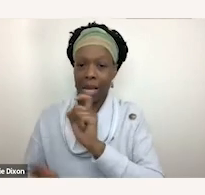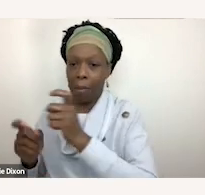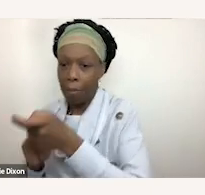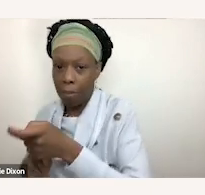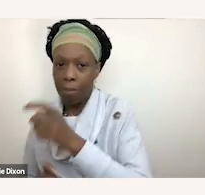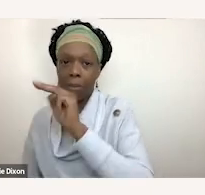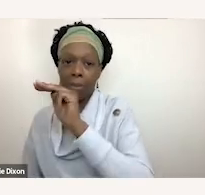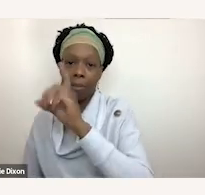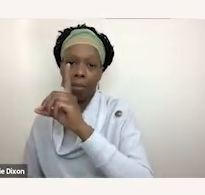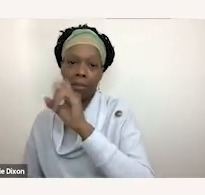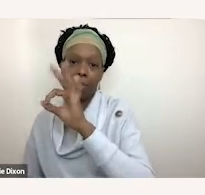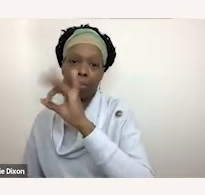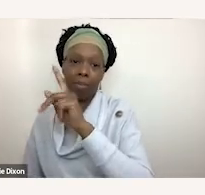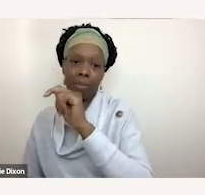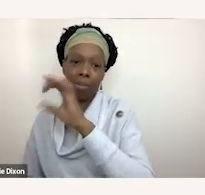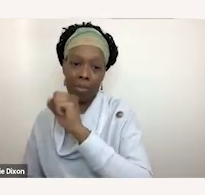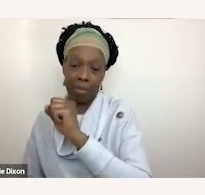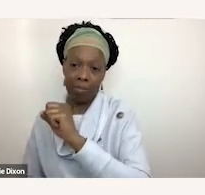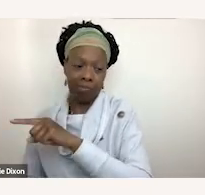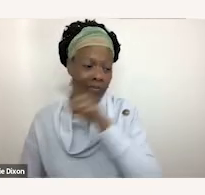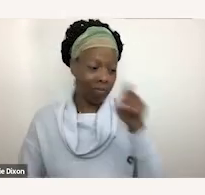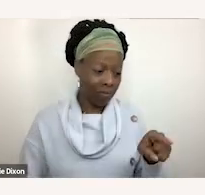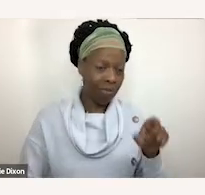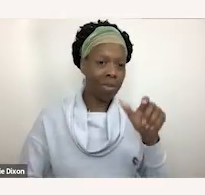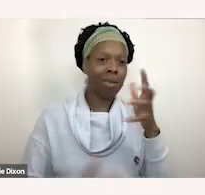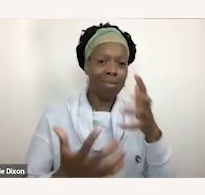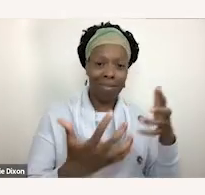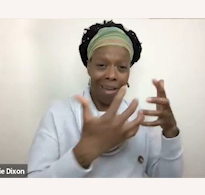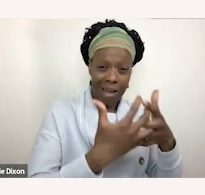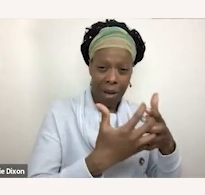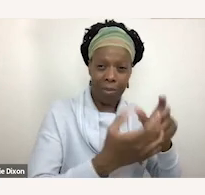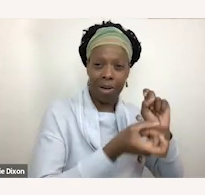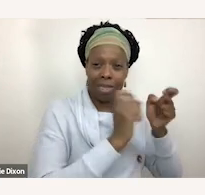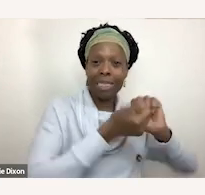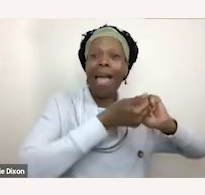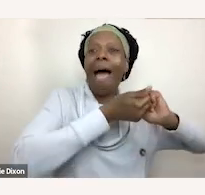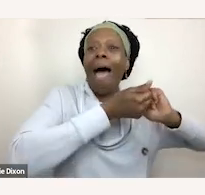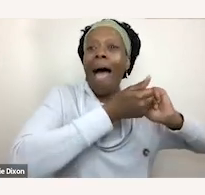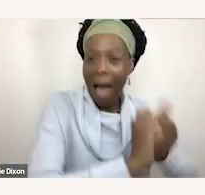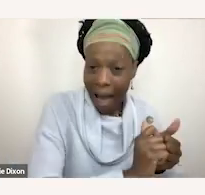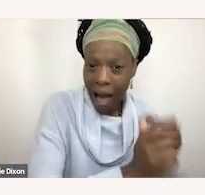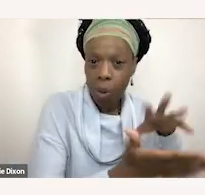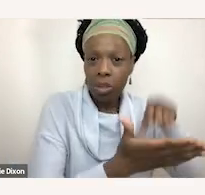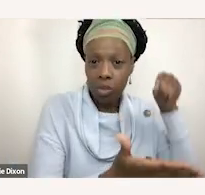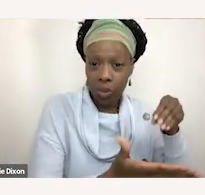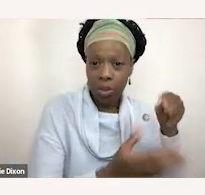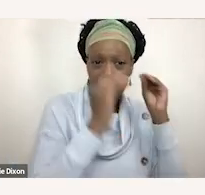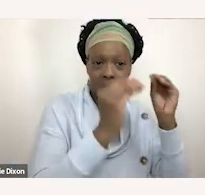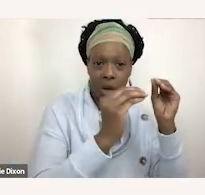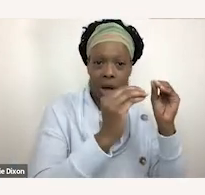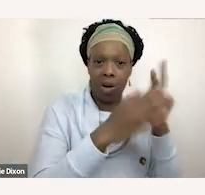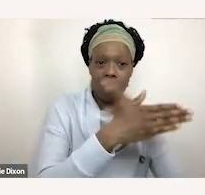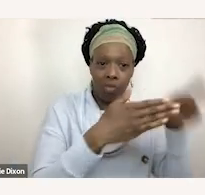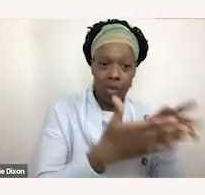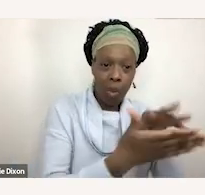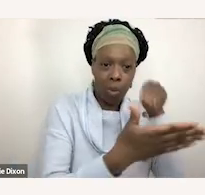if we think about an accommodation an accommodation changes how a student is taught in order to learn the material and a